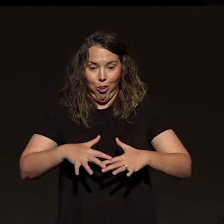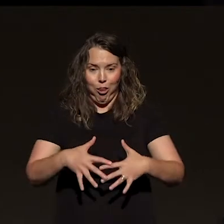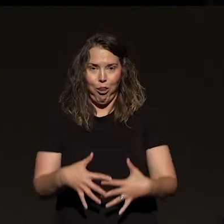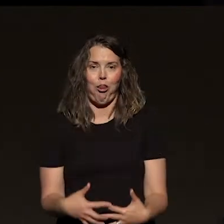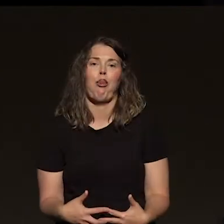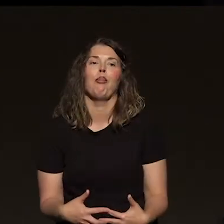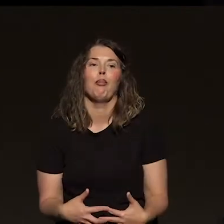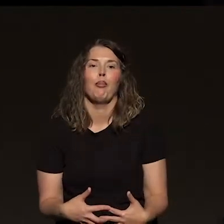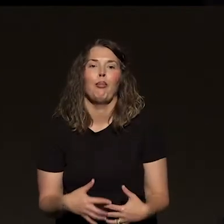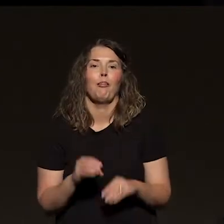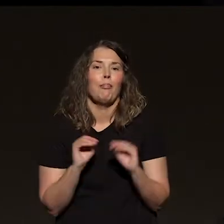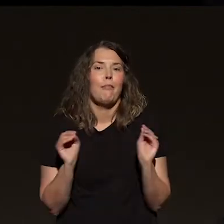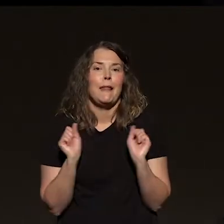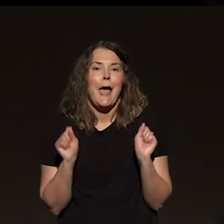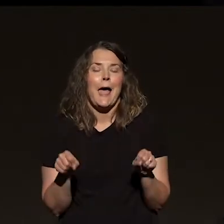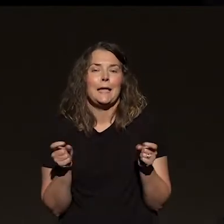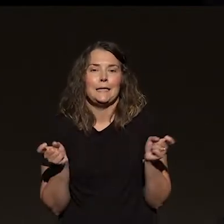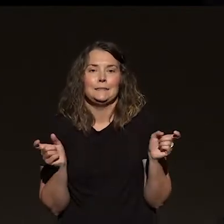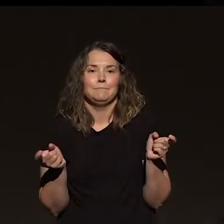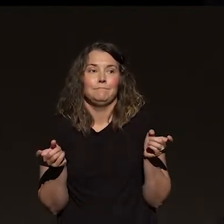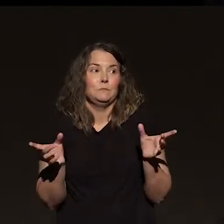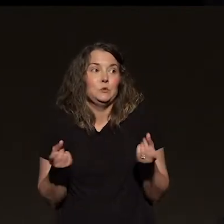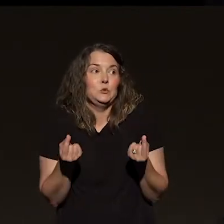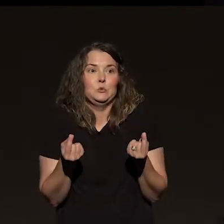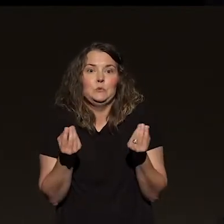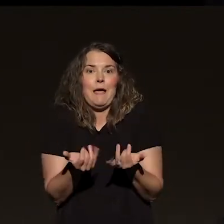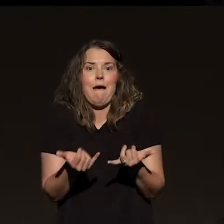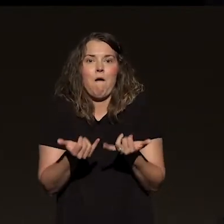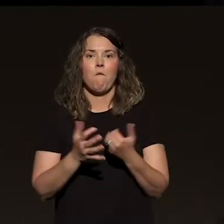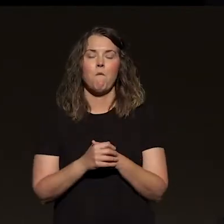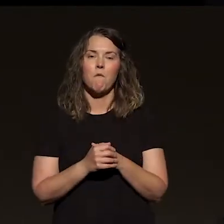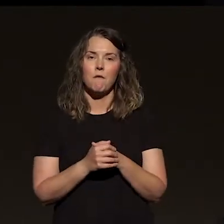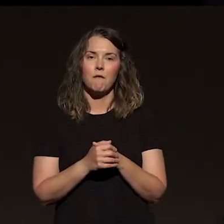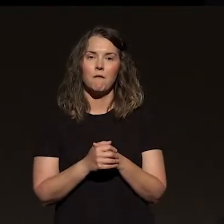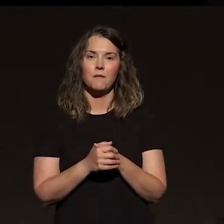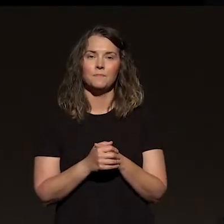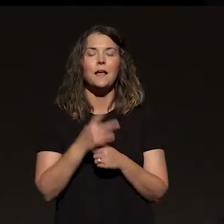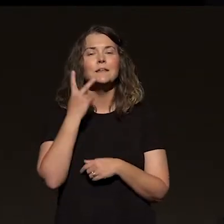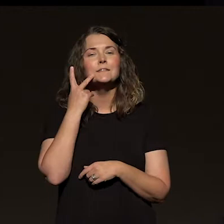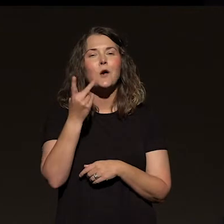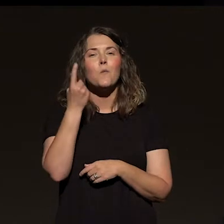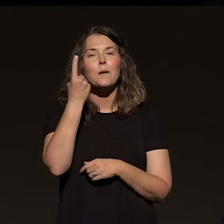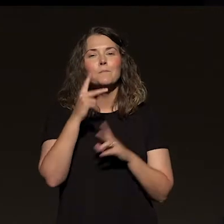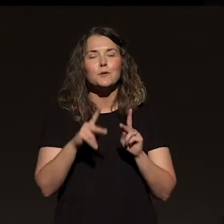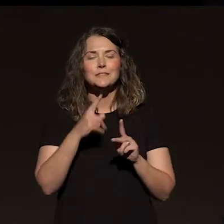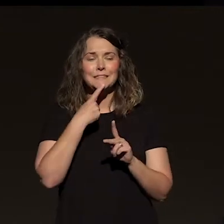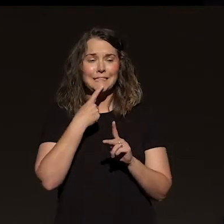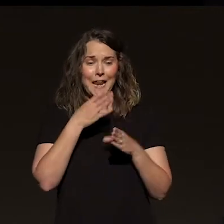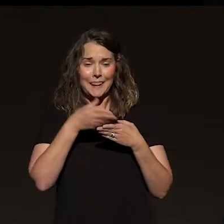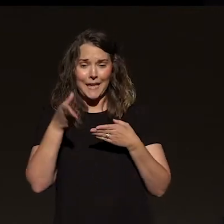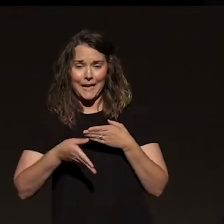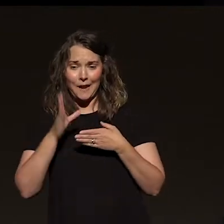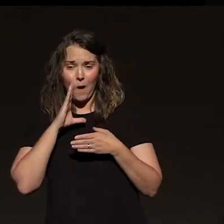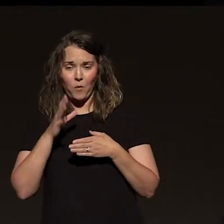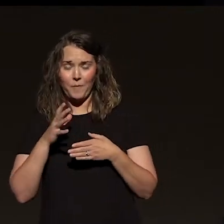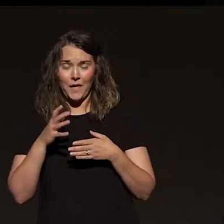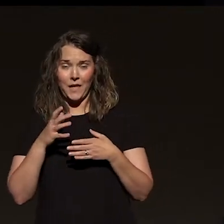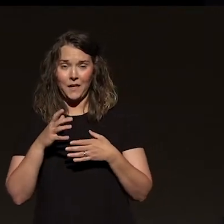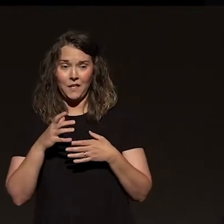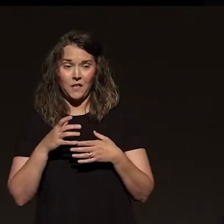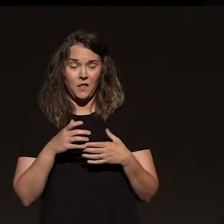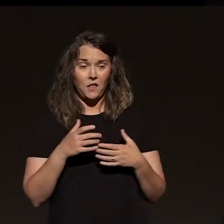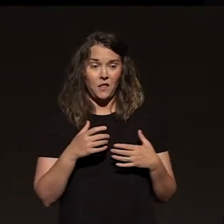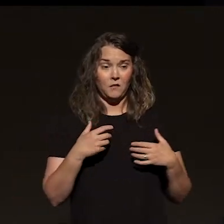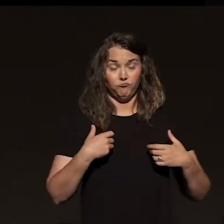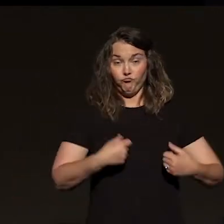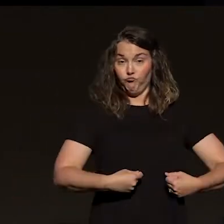nothing that you can do about it. Your six-pack's turning into a keg, right? I saw one person said, you know, at the end of this thing, I'm either going to be a hunk, a chunk, or